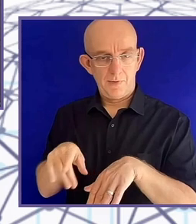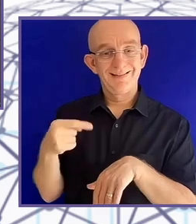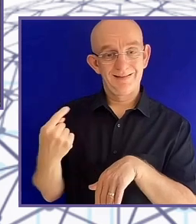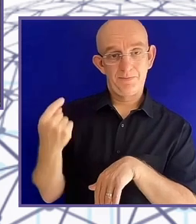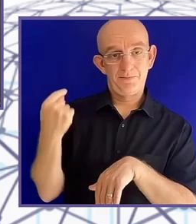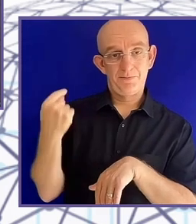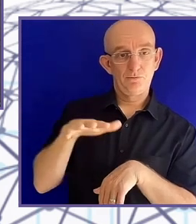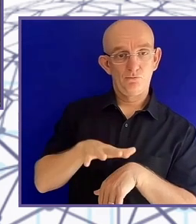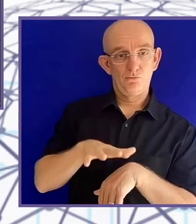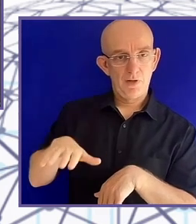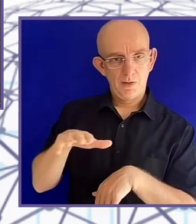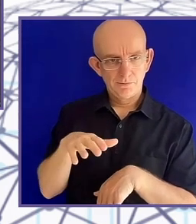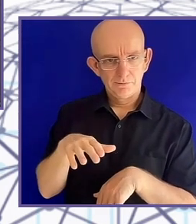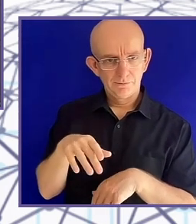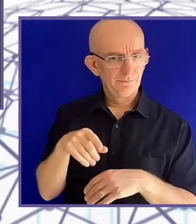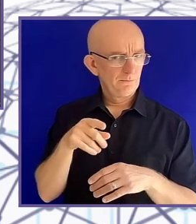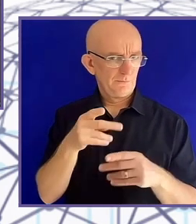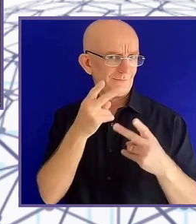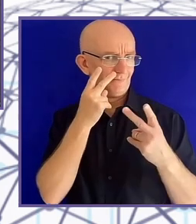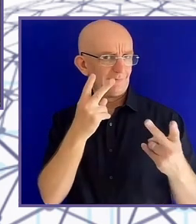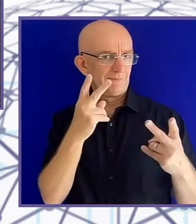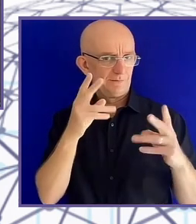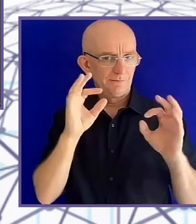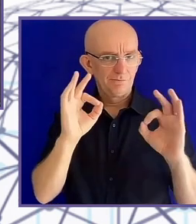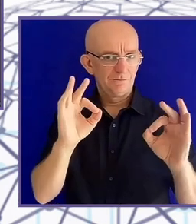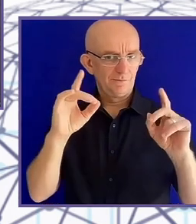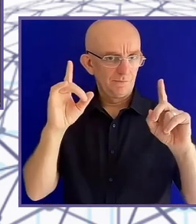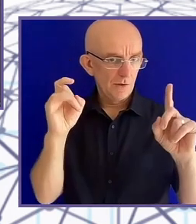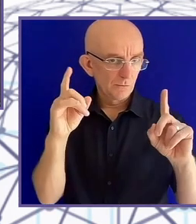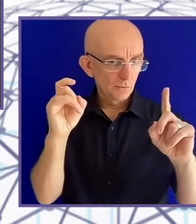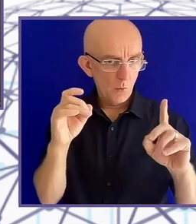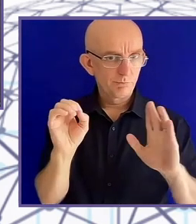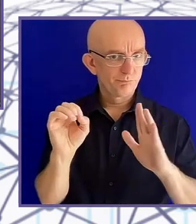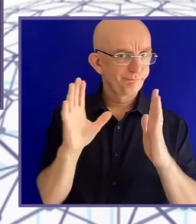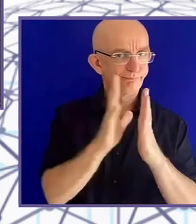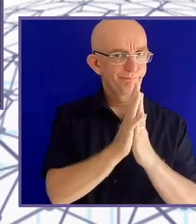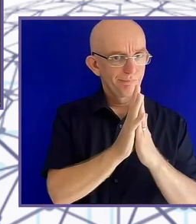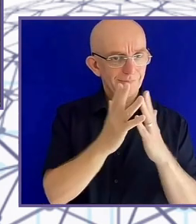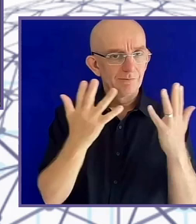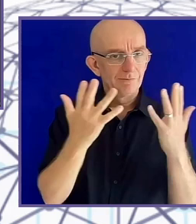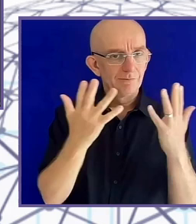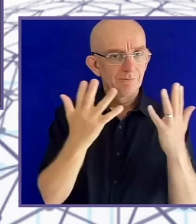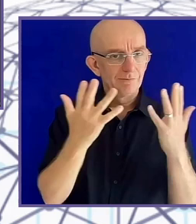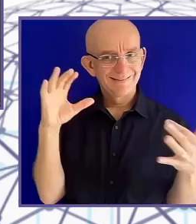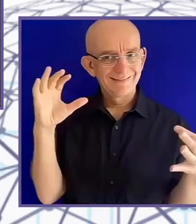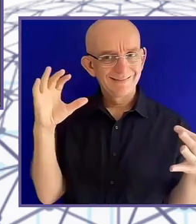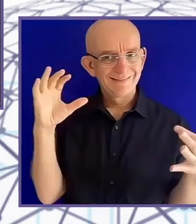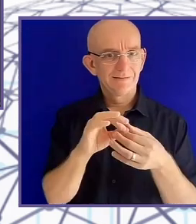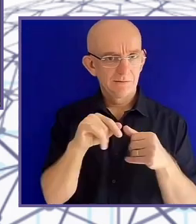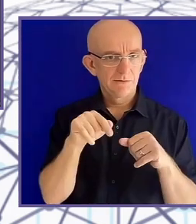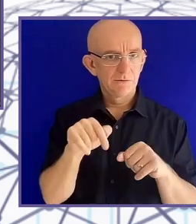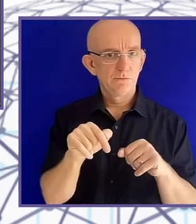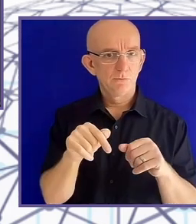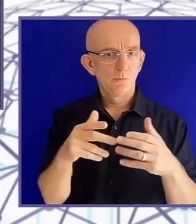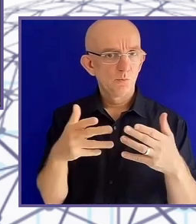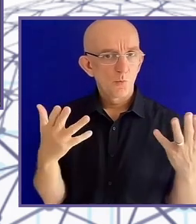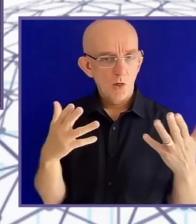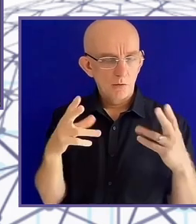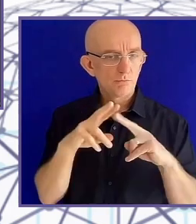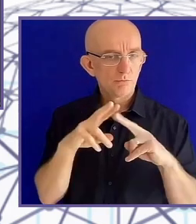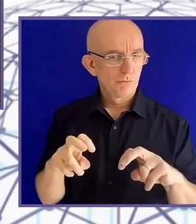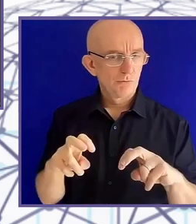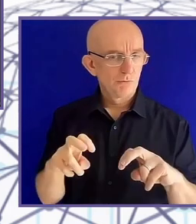And at the time, it wasn't my grant, but at the time we were tasked with seeing if we could make some soft robotics. So could we make some soft robotics